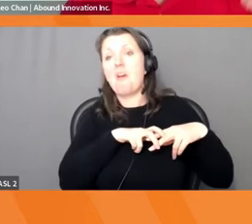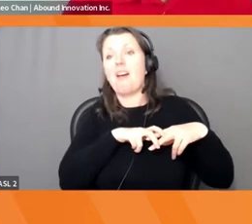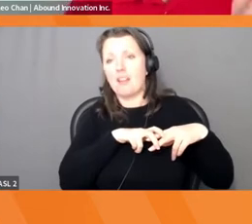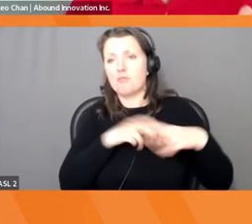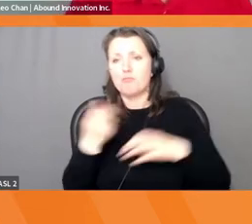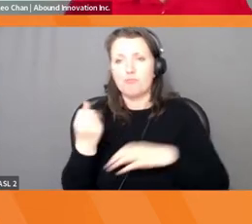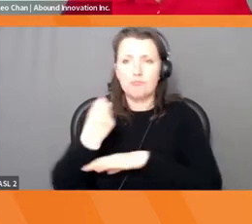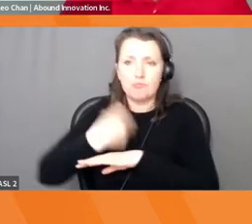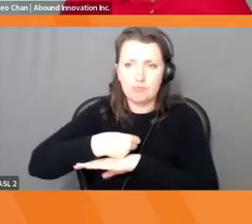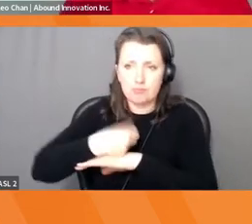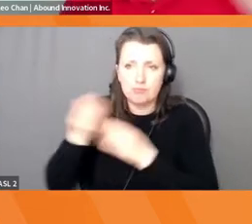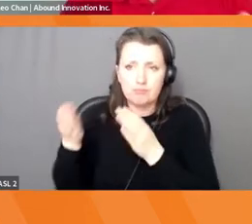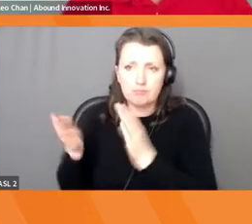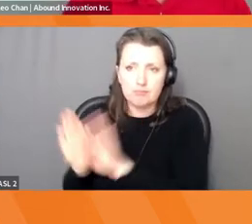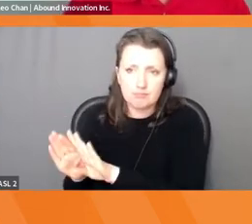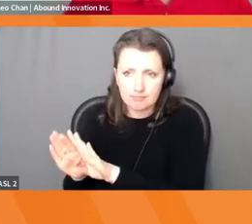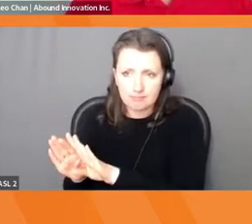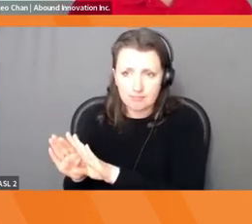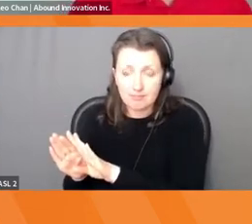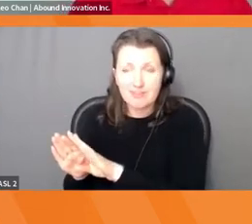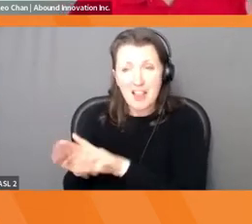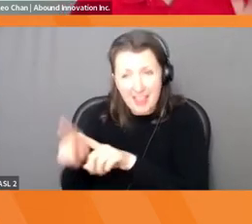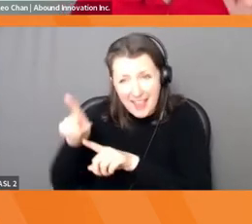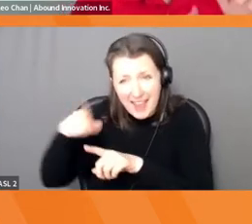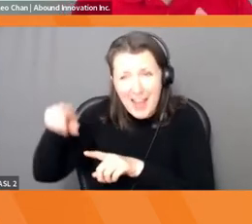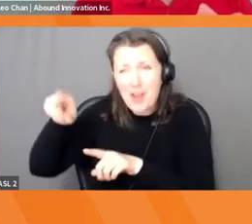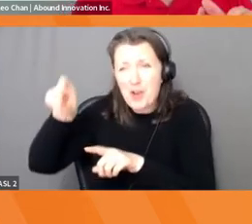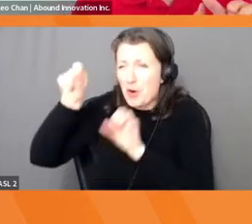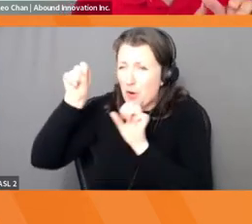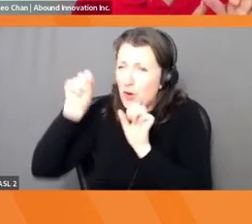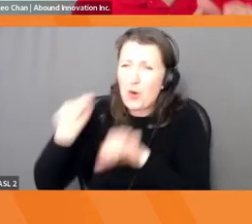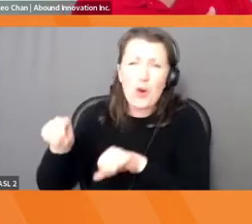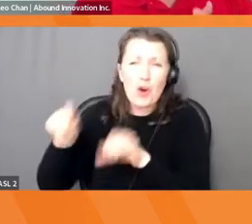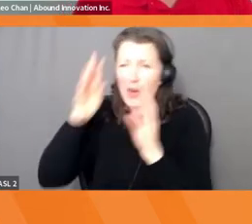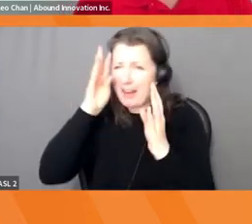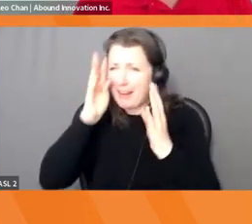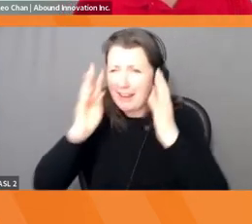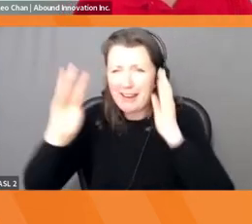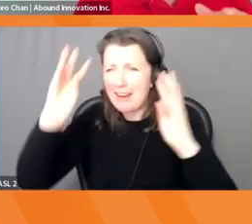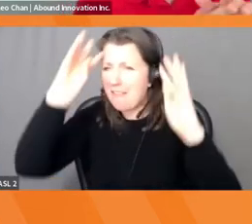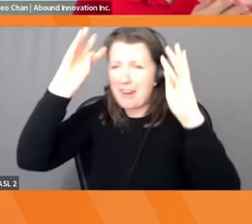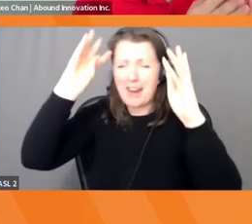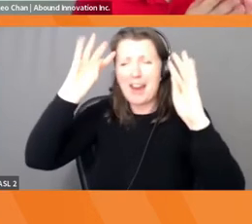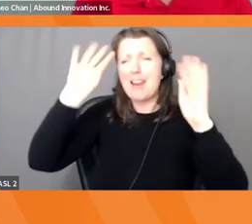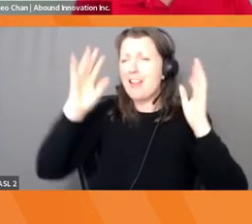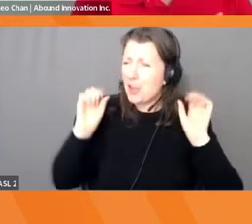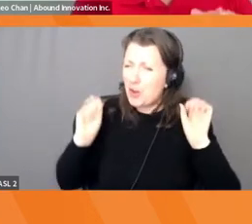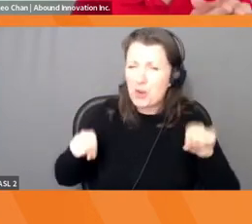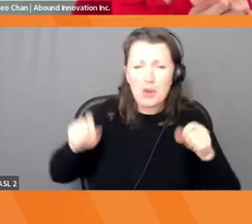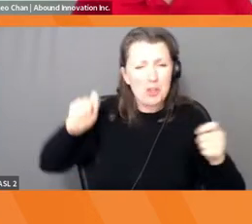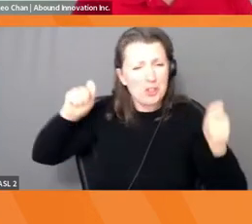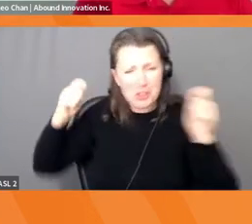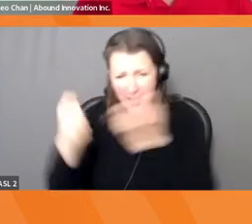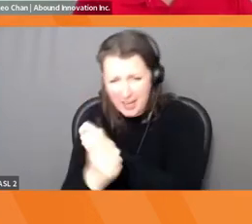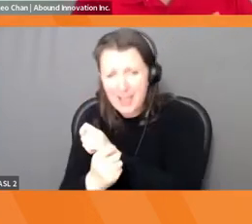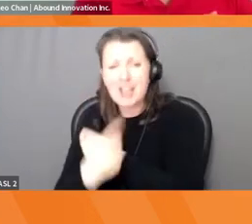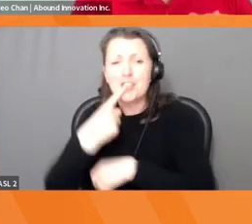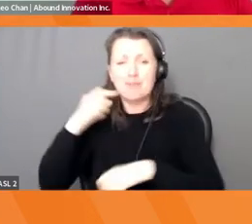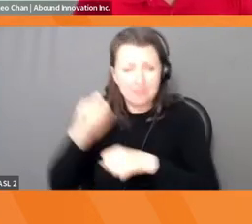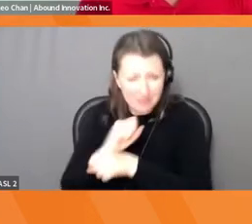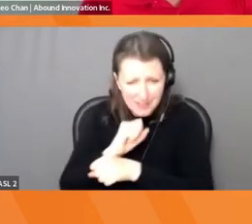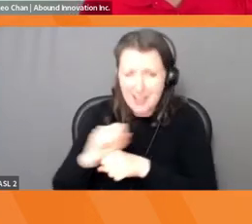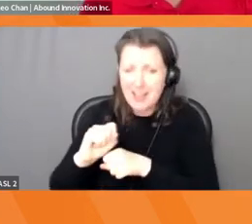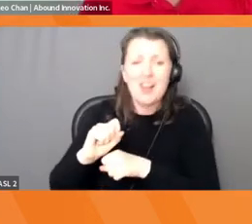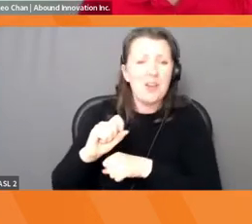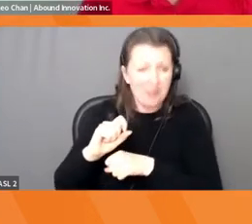had the ability to be a market leader in the industry, but they were afraid that it would cannibalize their sales. And because of that, Kodak is now